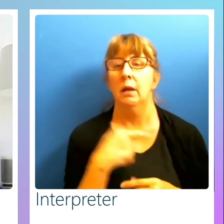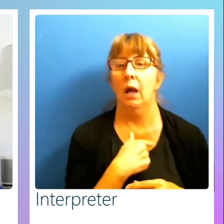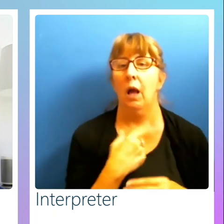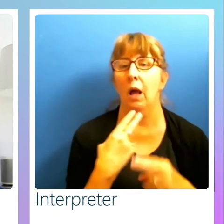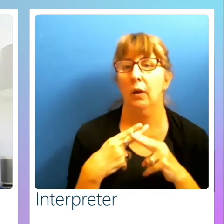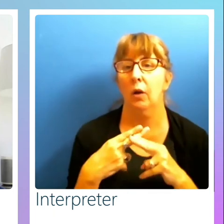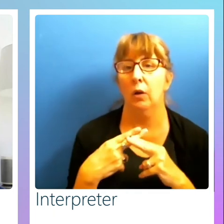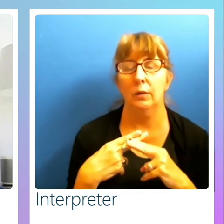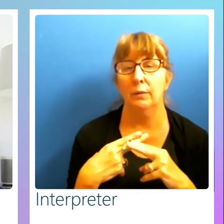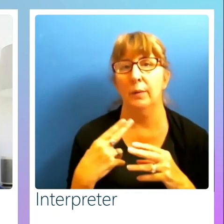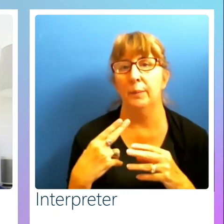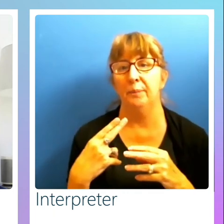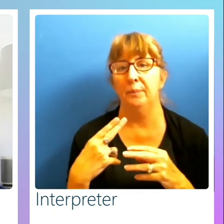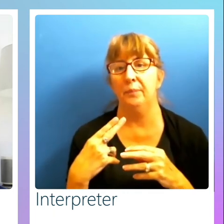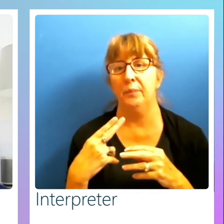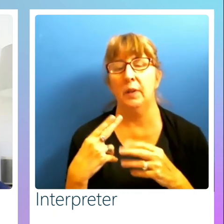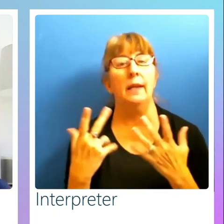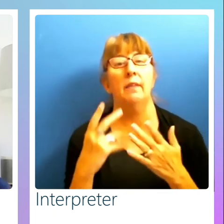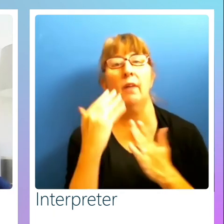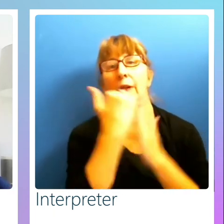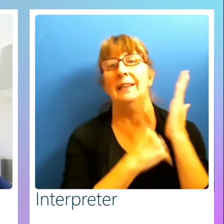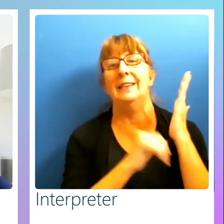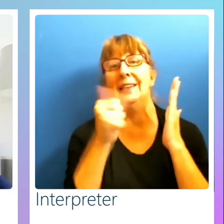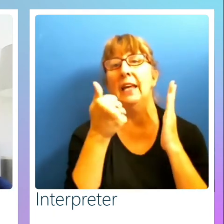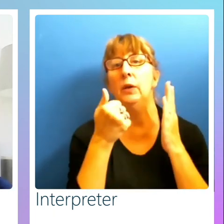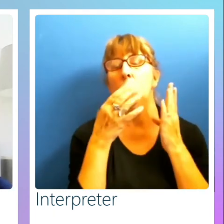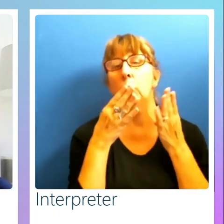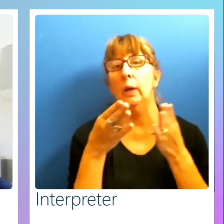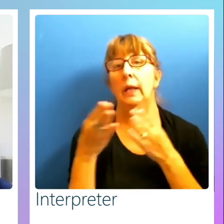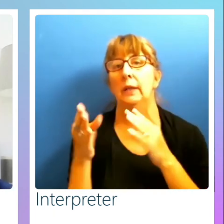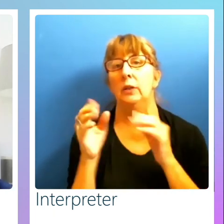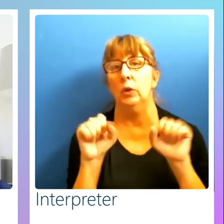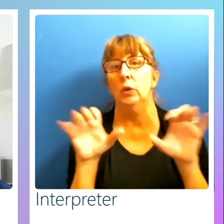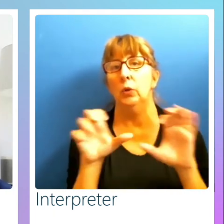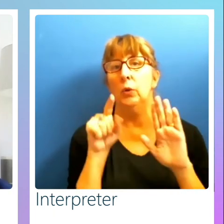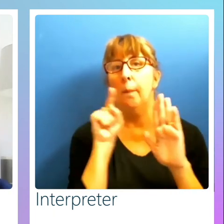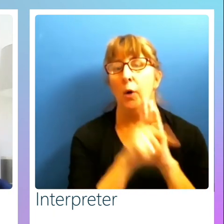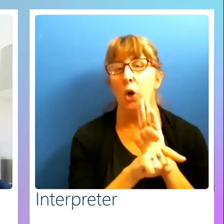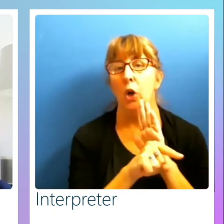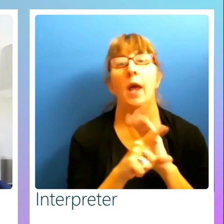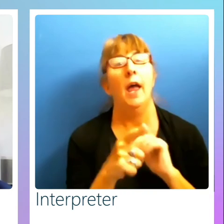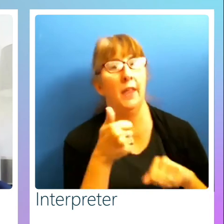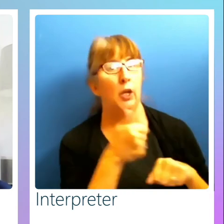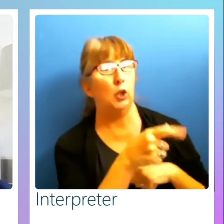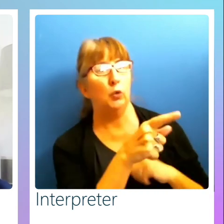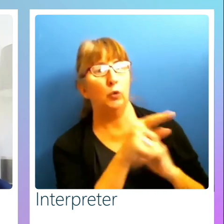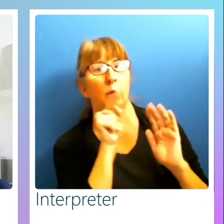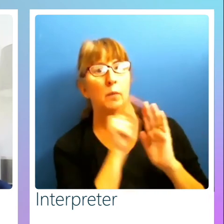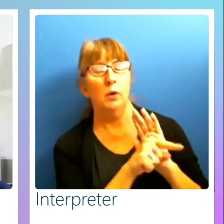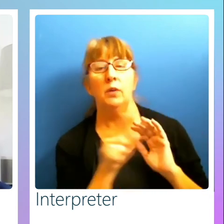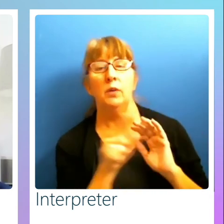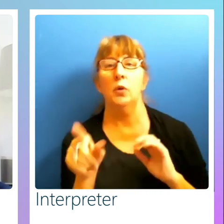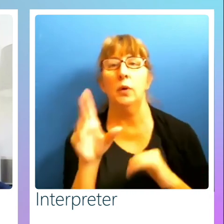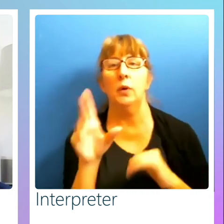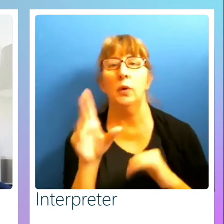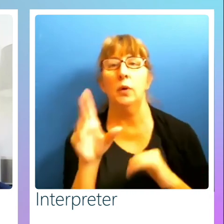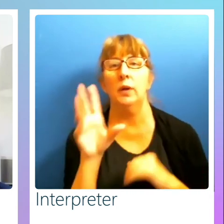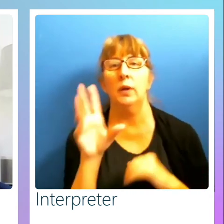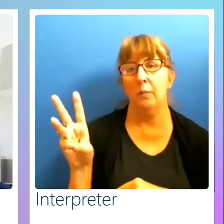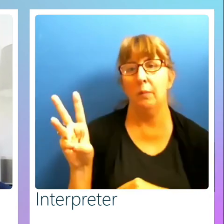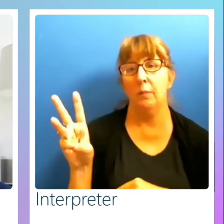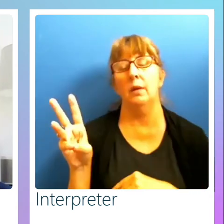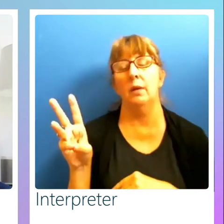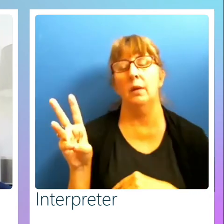list 10 different ways you could commit murder and then say, I accuse you of committing murder. So here's the web content accessibility guidelines.